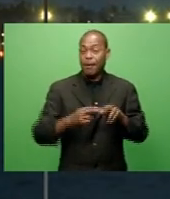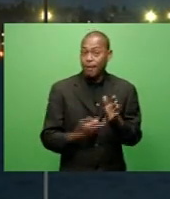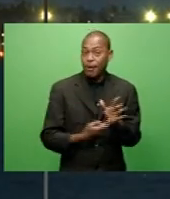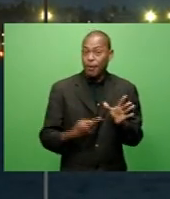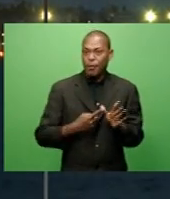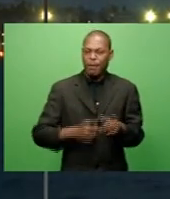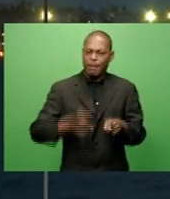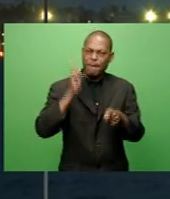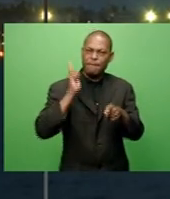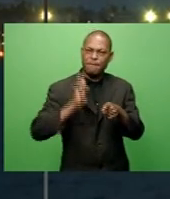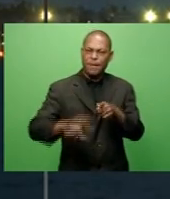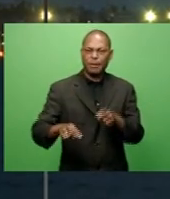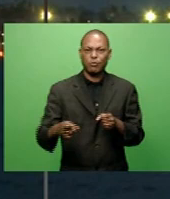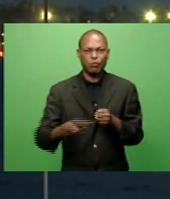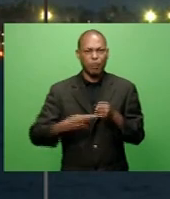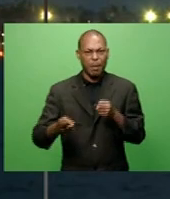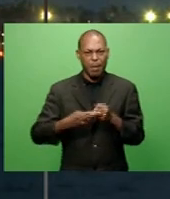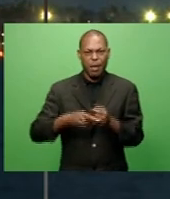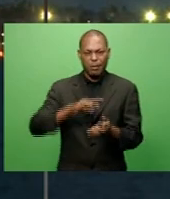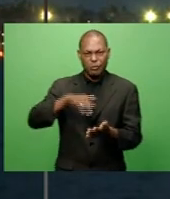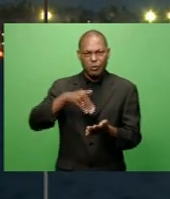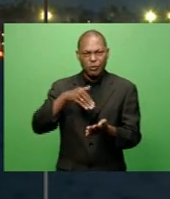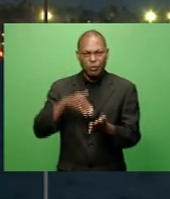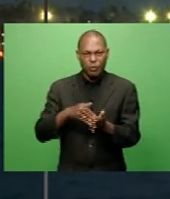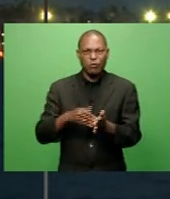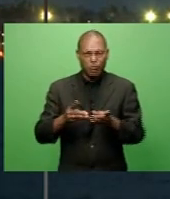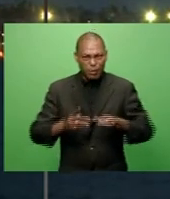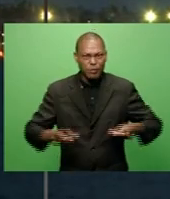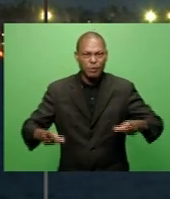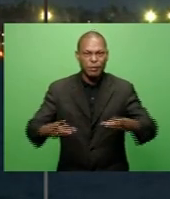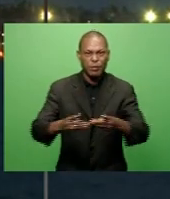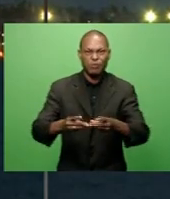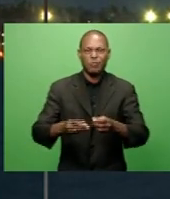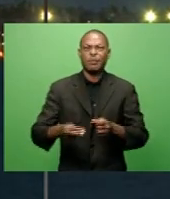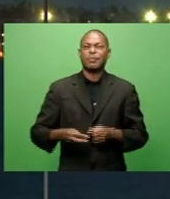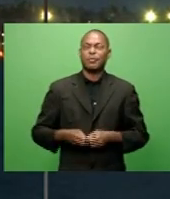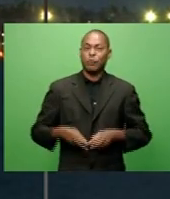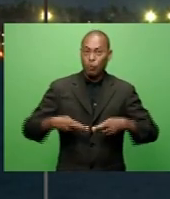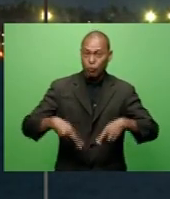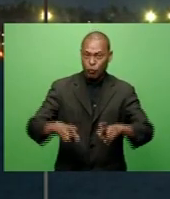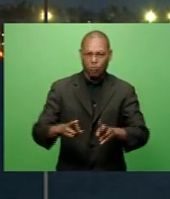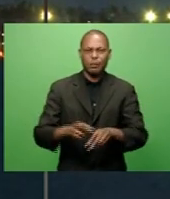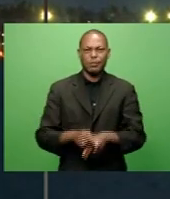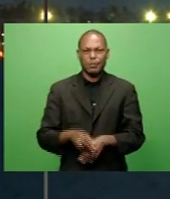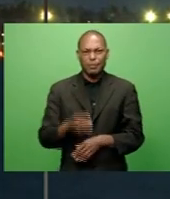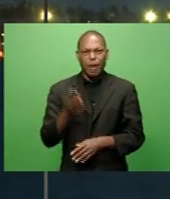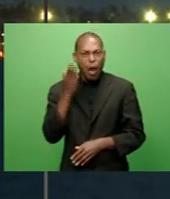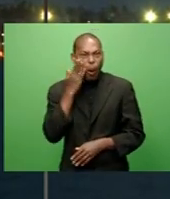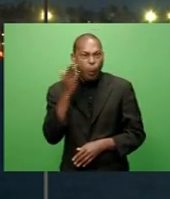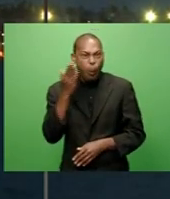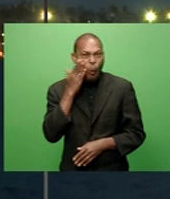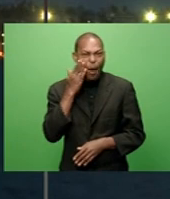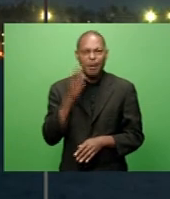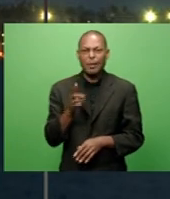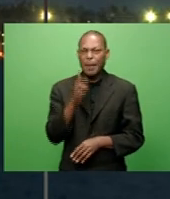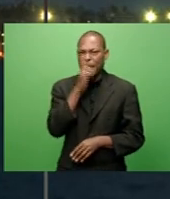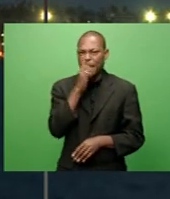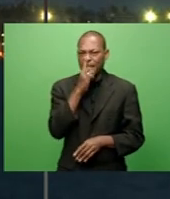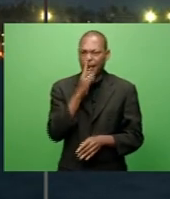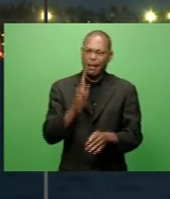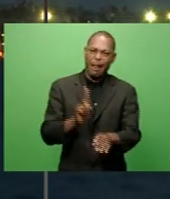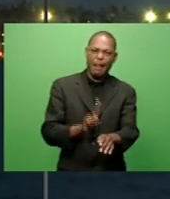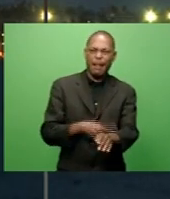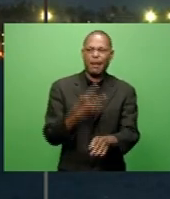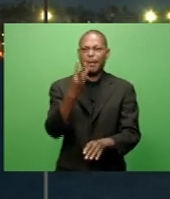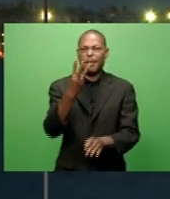of critical roads in the Central Division. Osamate says he is aware that commuters have faced delays of up to three hours in the last